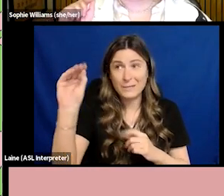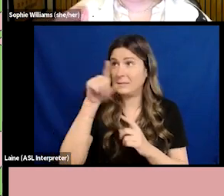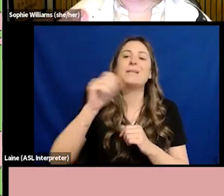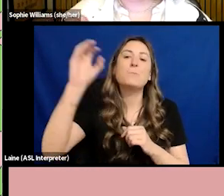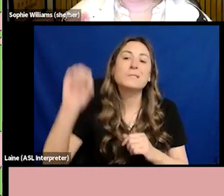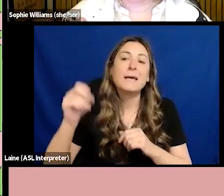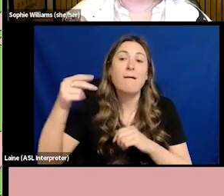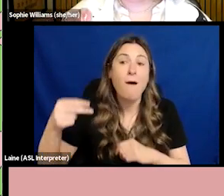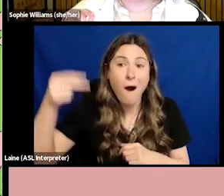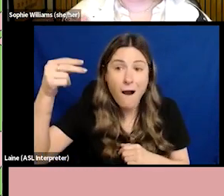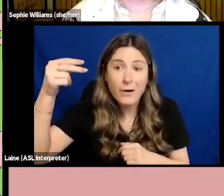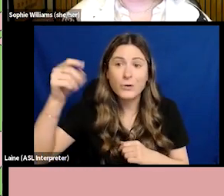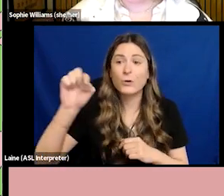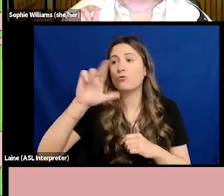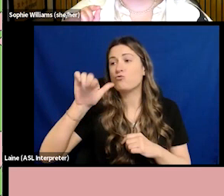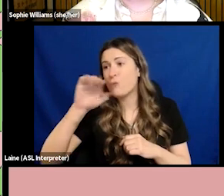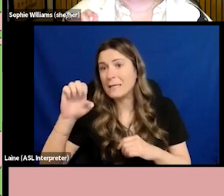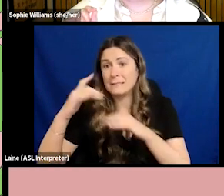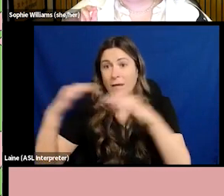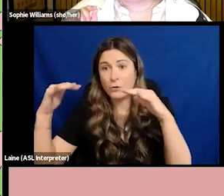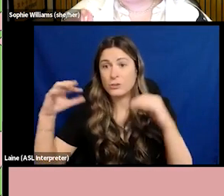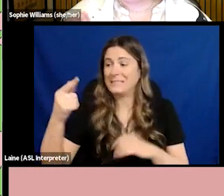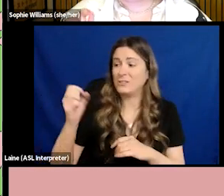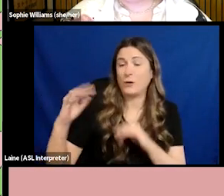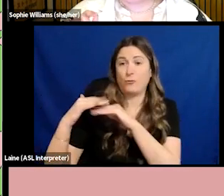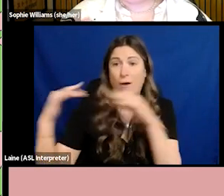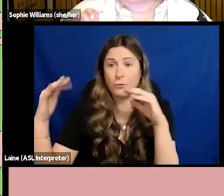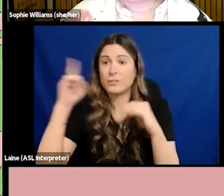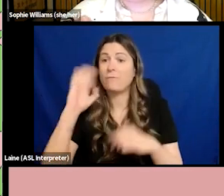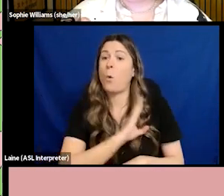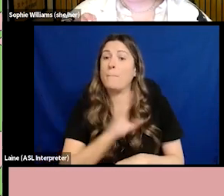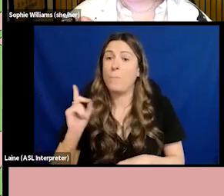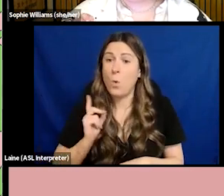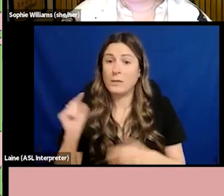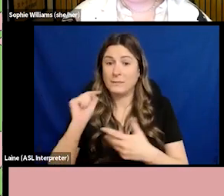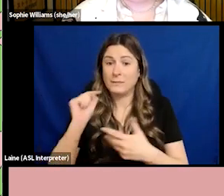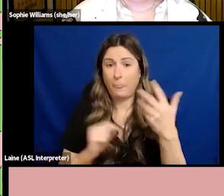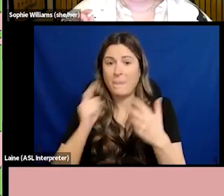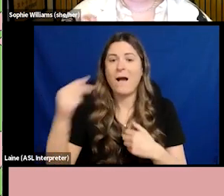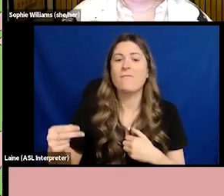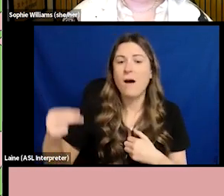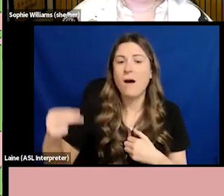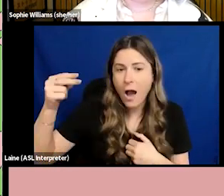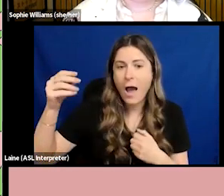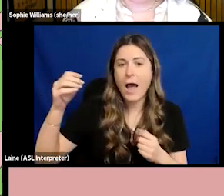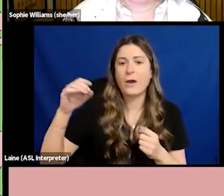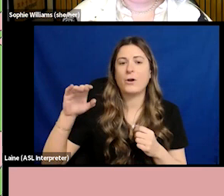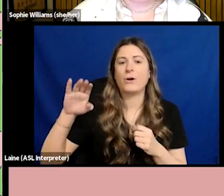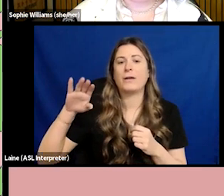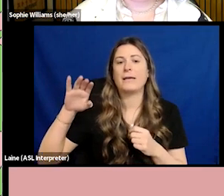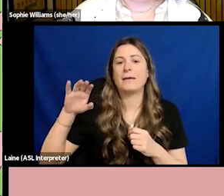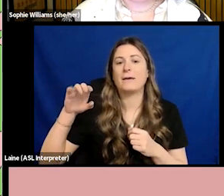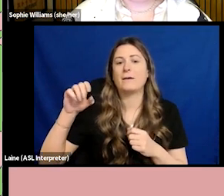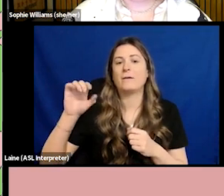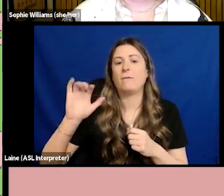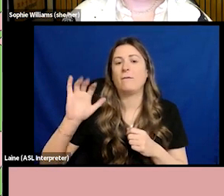on management teams and boards had 5.8% higher EBITs in the UK and 1.1% higher